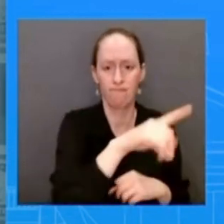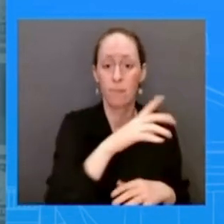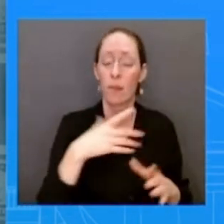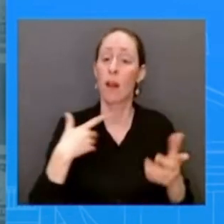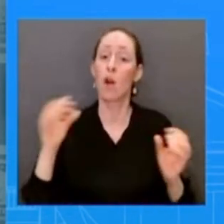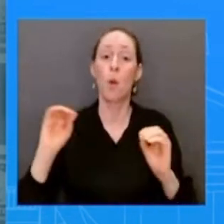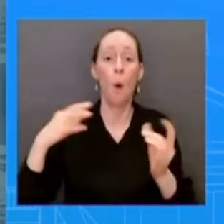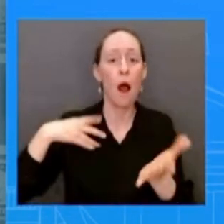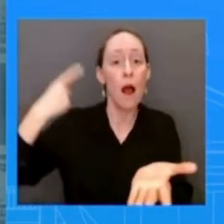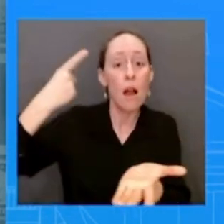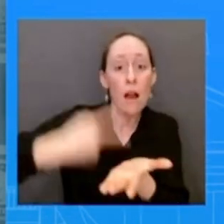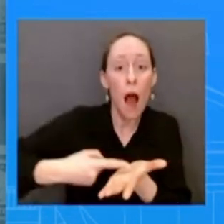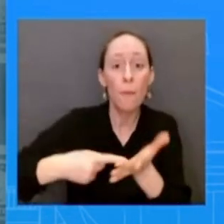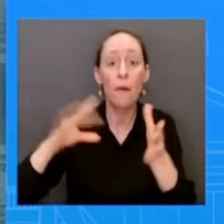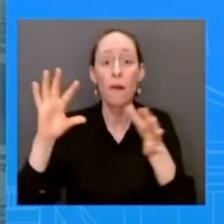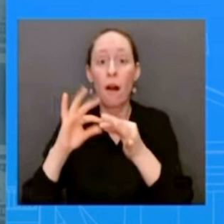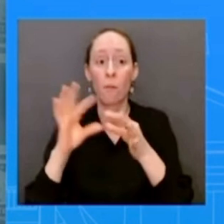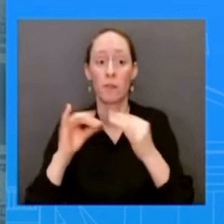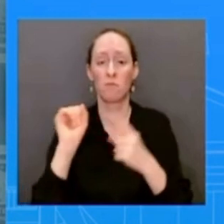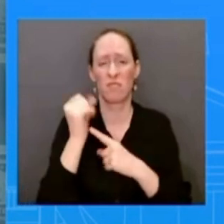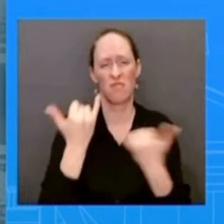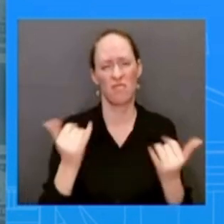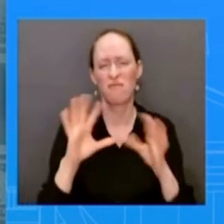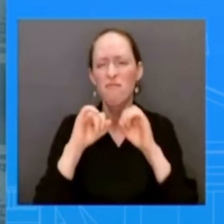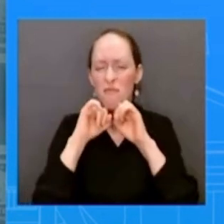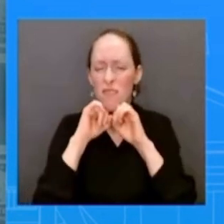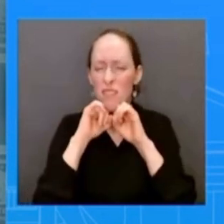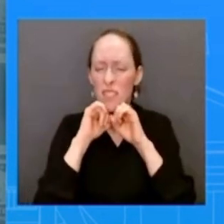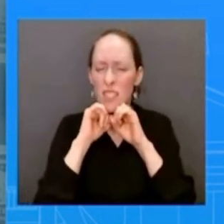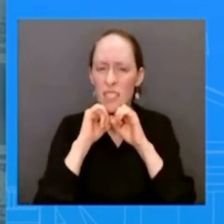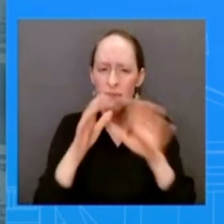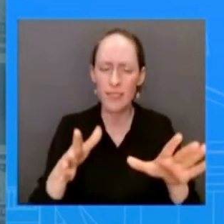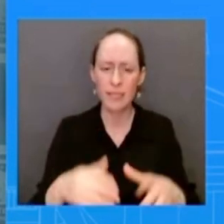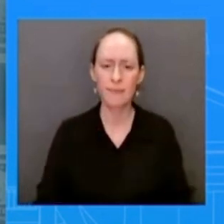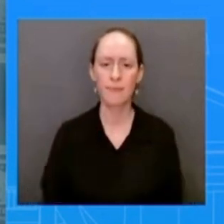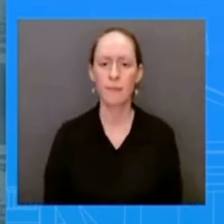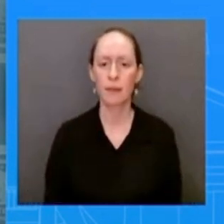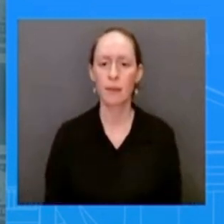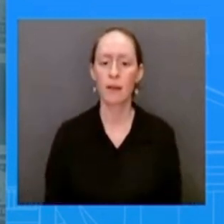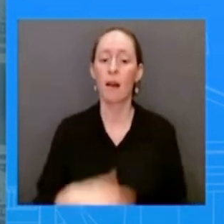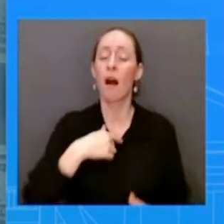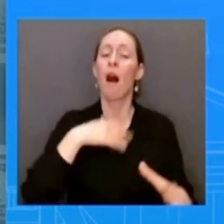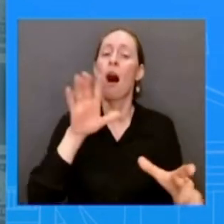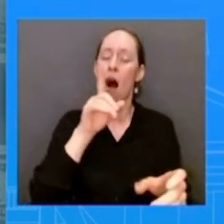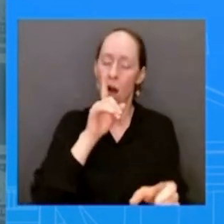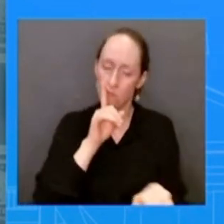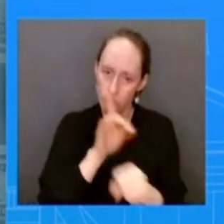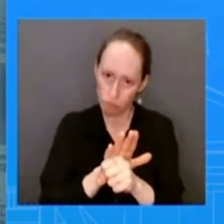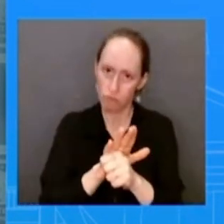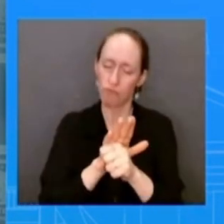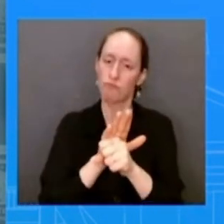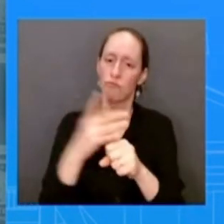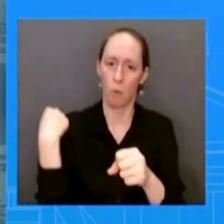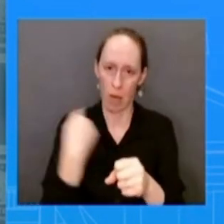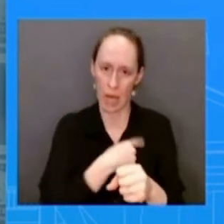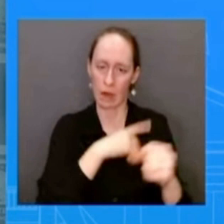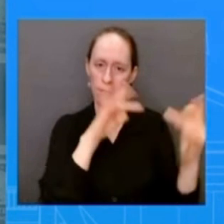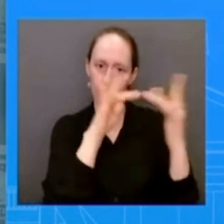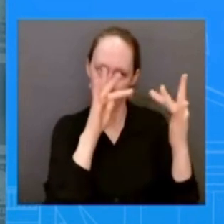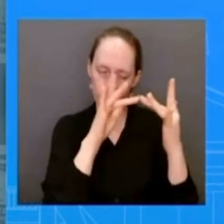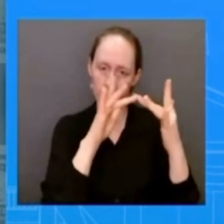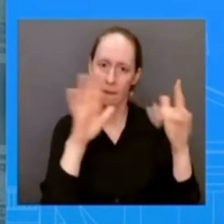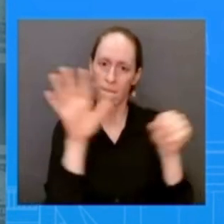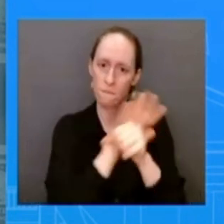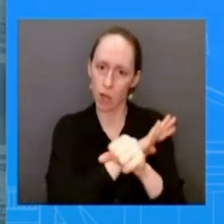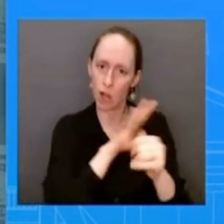confirm that u.s officials are in touch with the families of the individuals but again we will respect their privacy regarding our